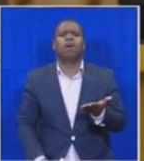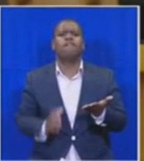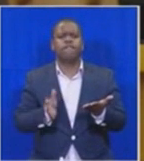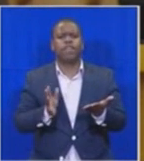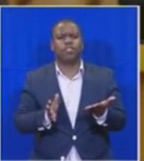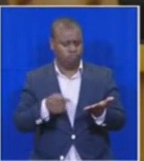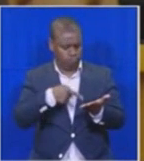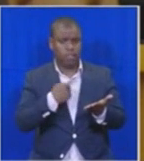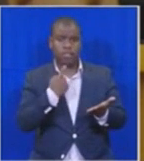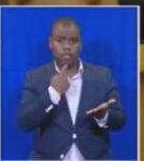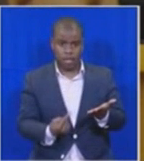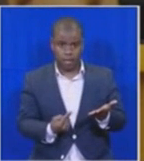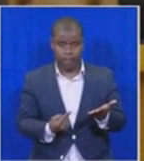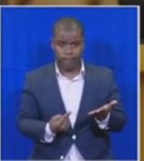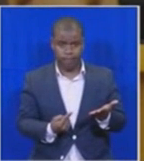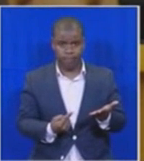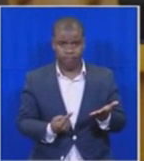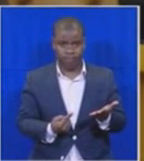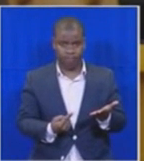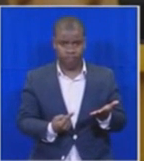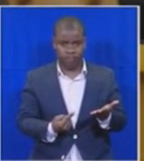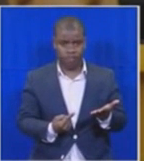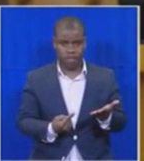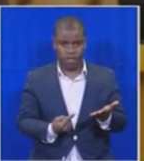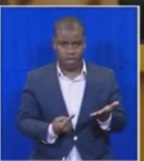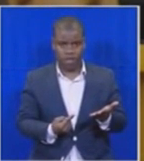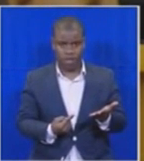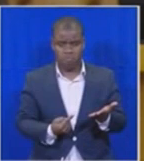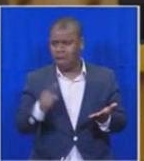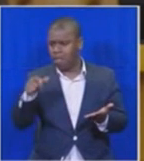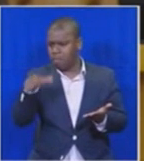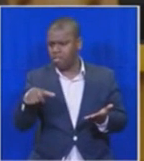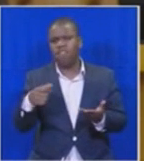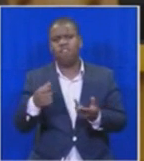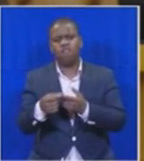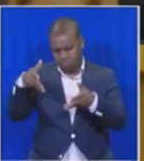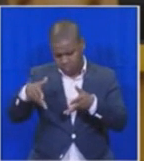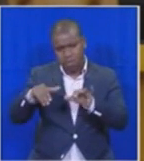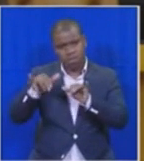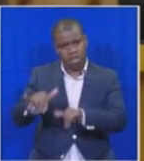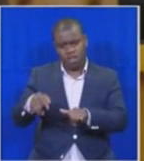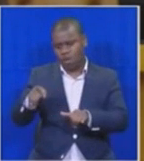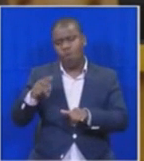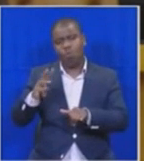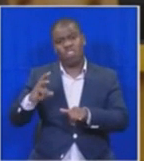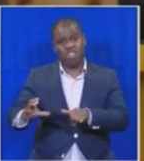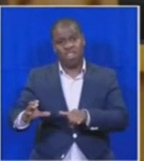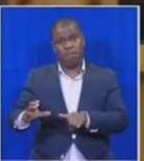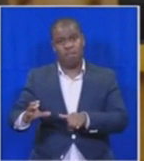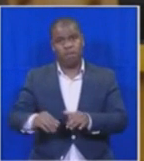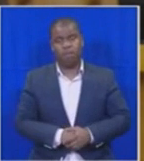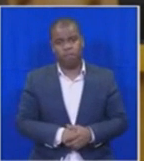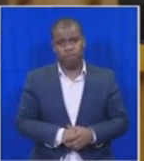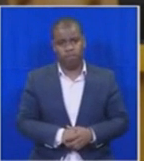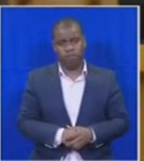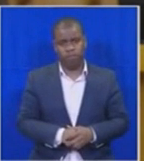was saying by somebody here in Western Cape and Honorable Manir must be